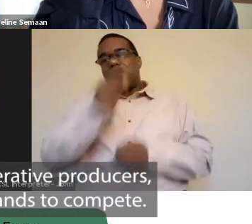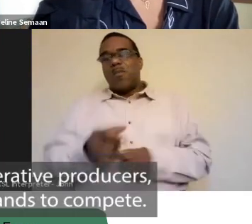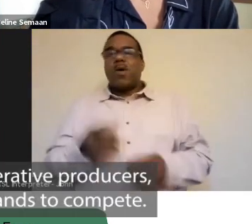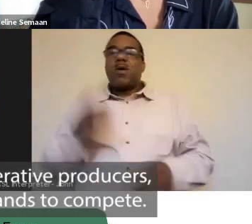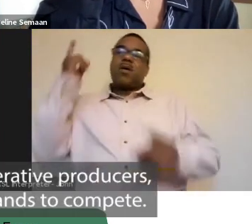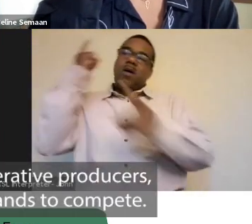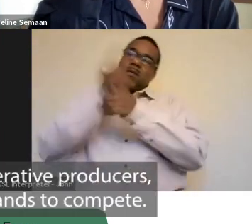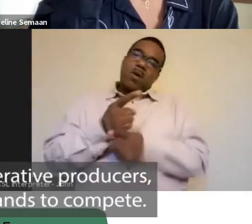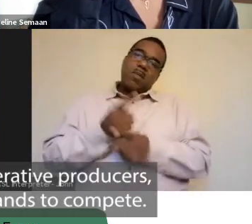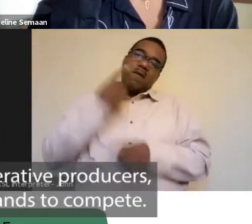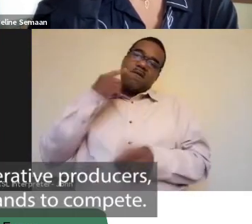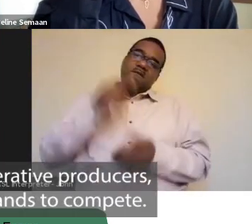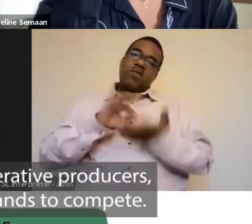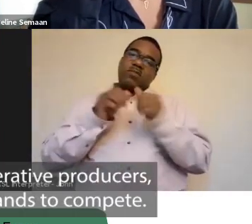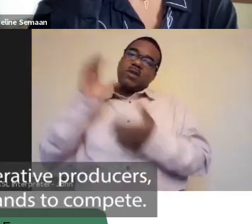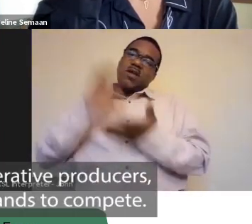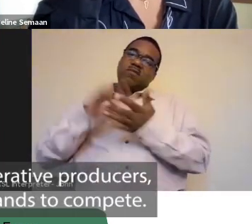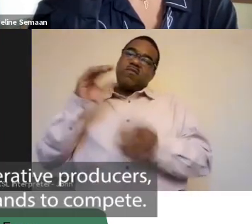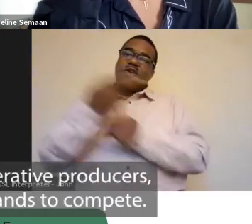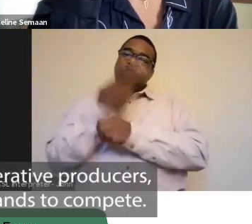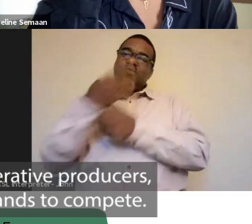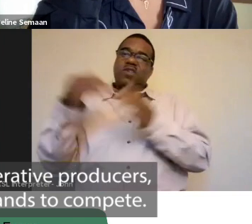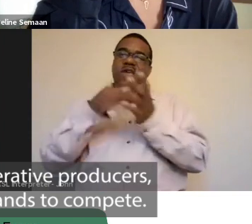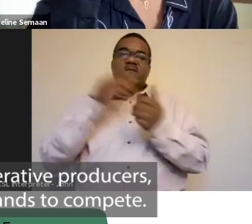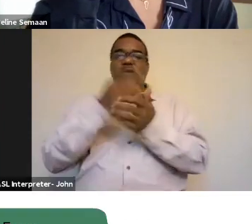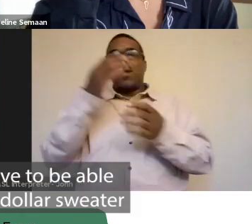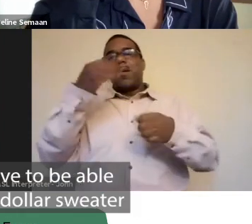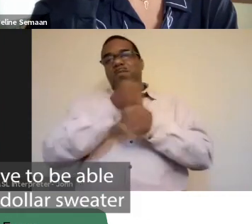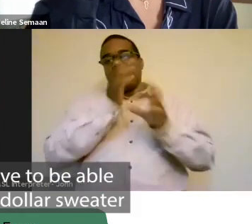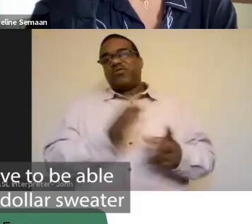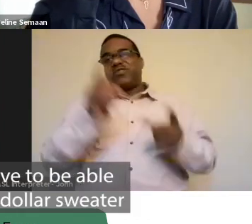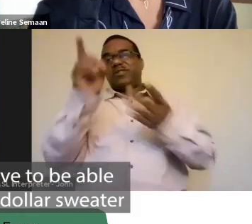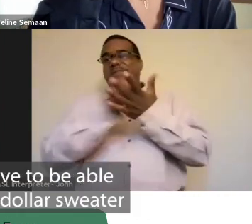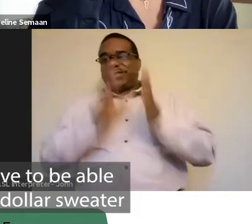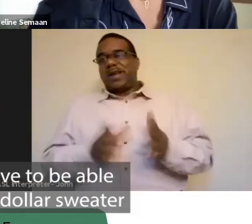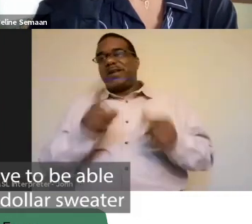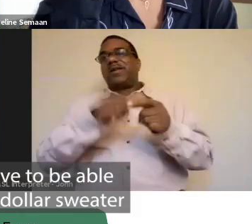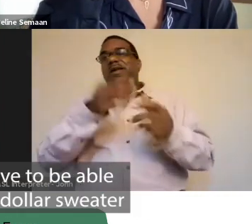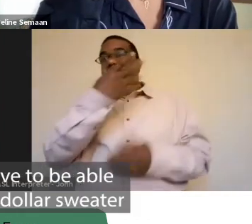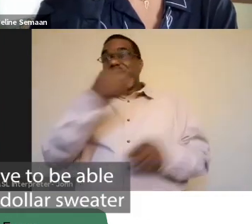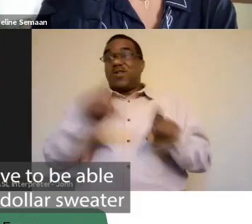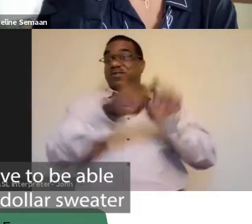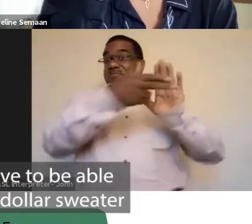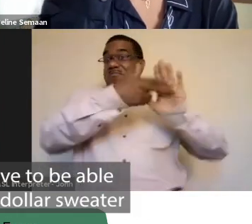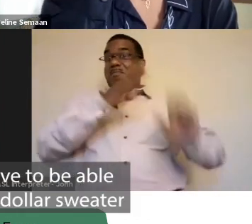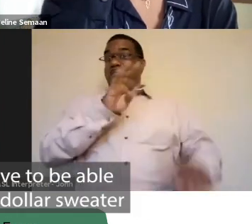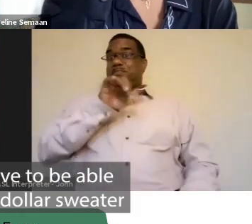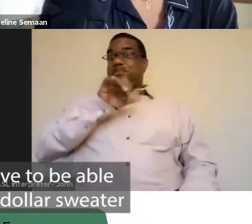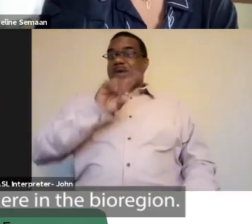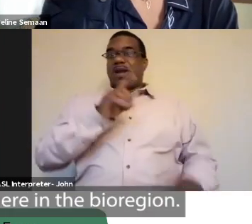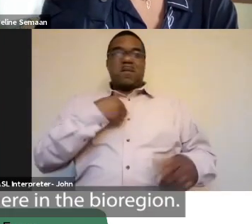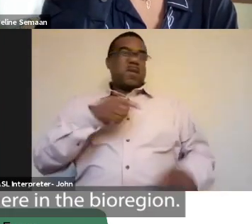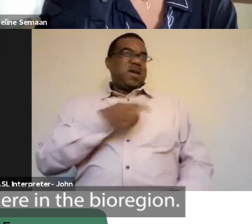sustainable, regenerative producers, designers and brands to compete. Like, I would love to be able to afford a $200